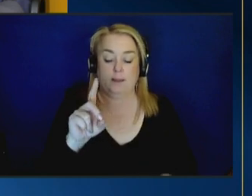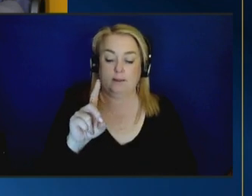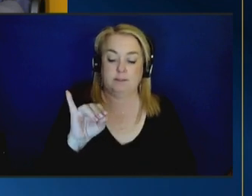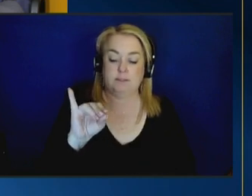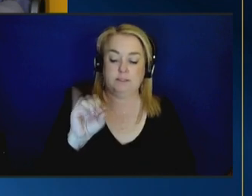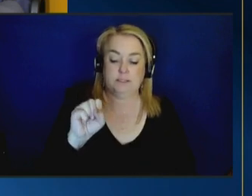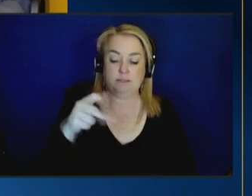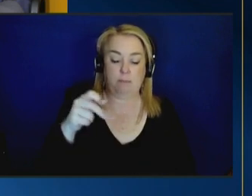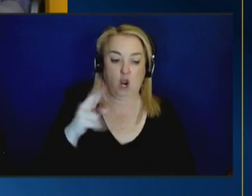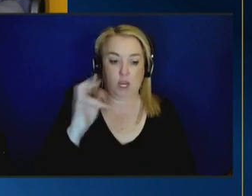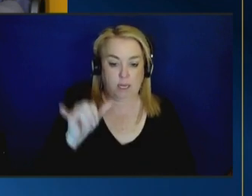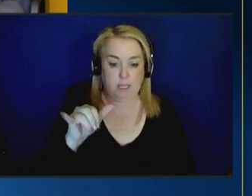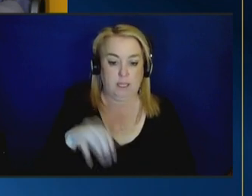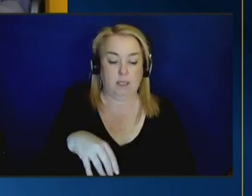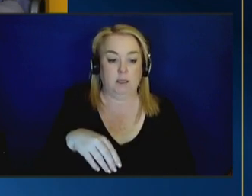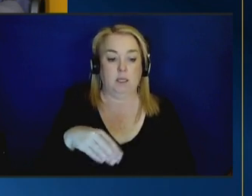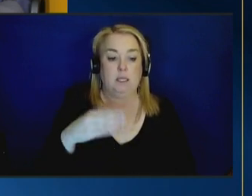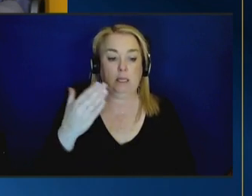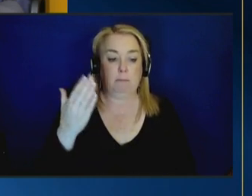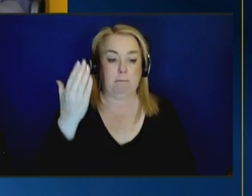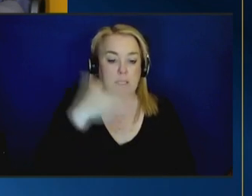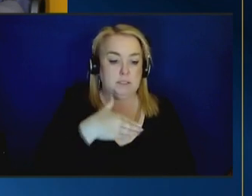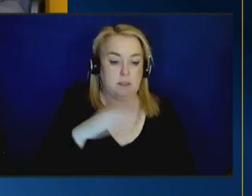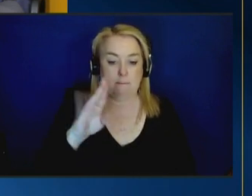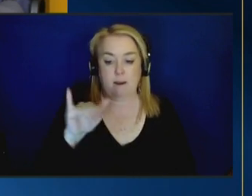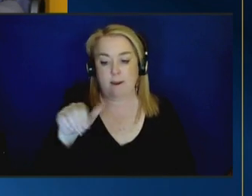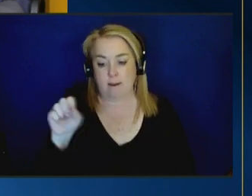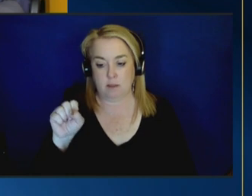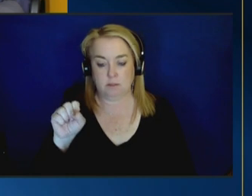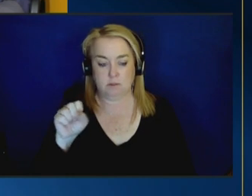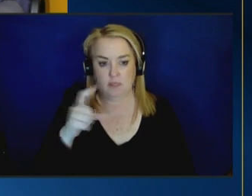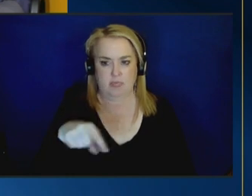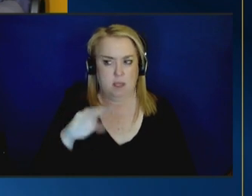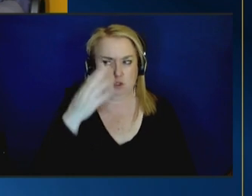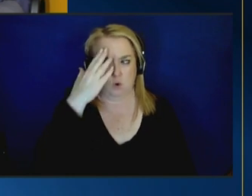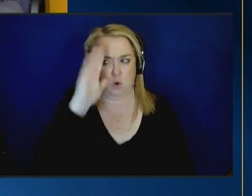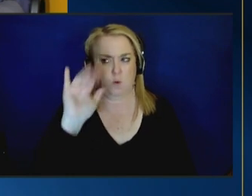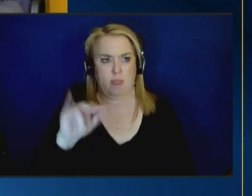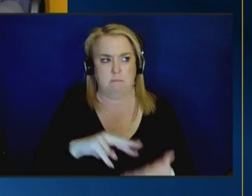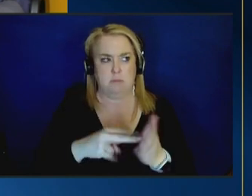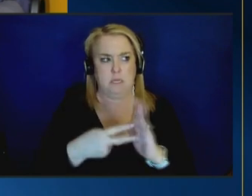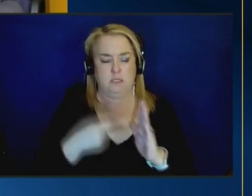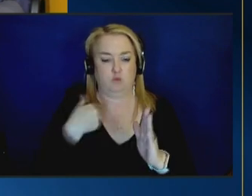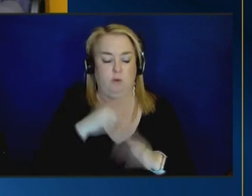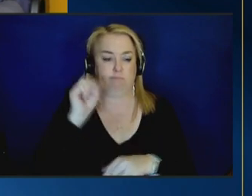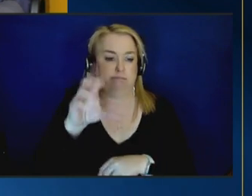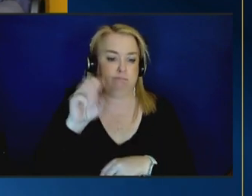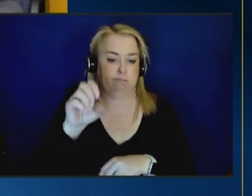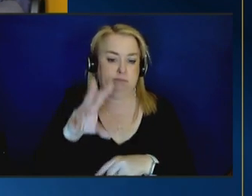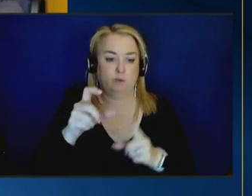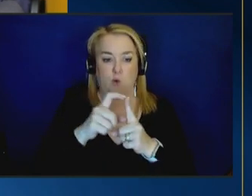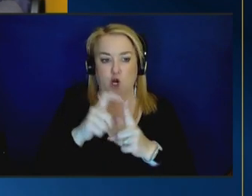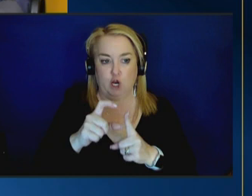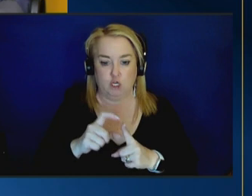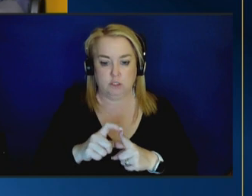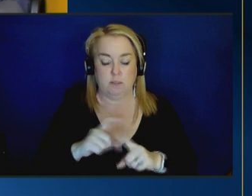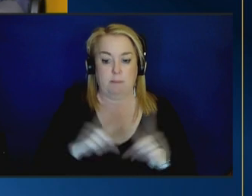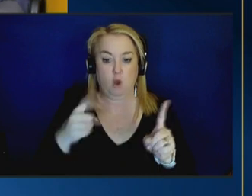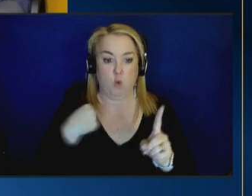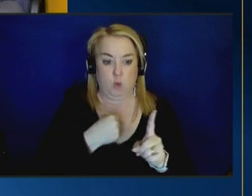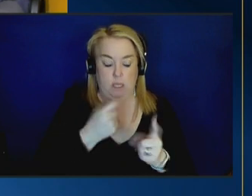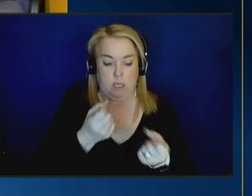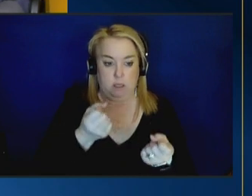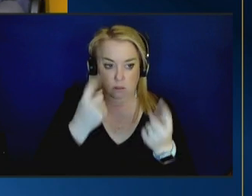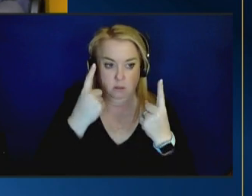bias nobody knew what that meant we were throwing around words we had no idea what it meant and so what we realized is that we had to